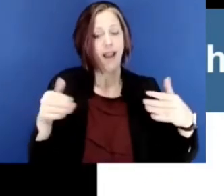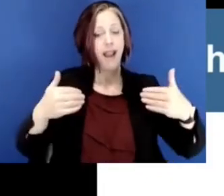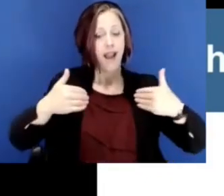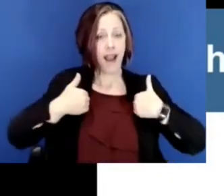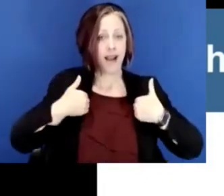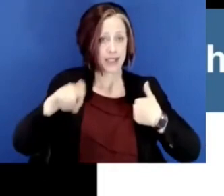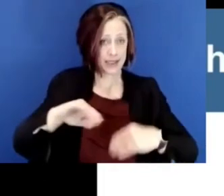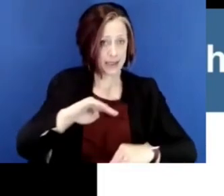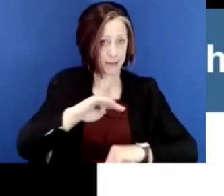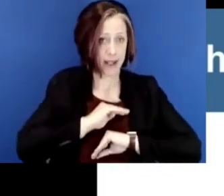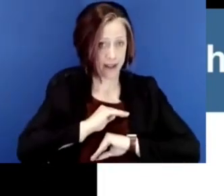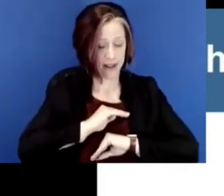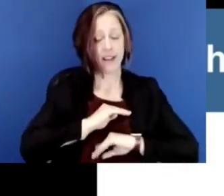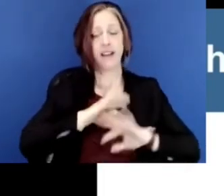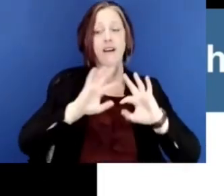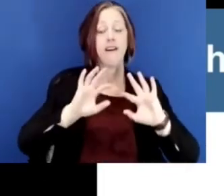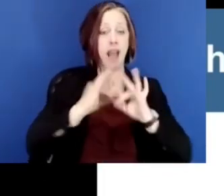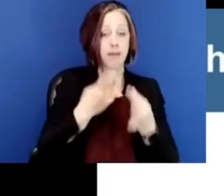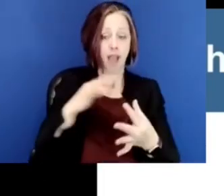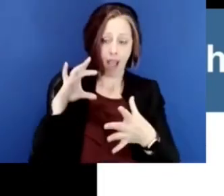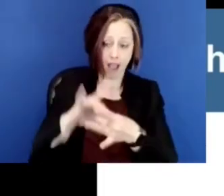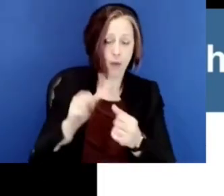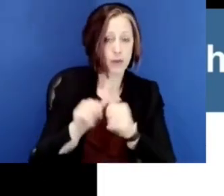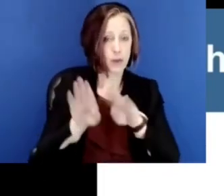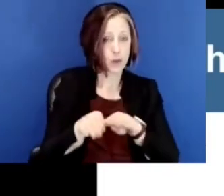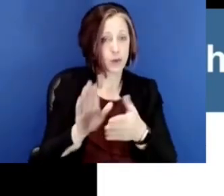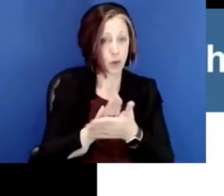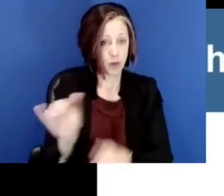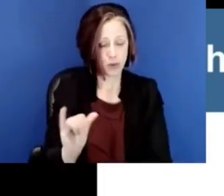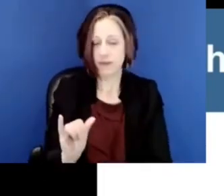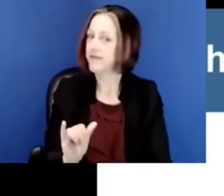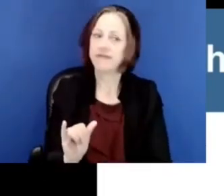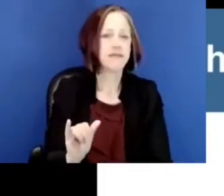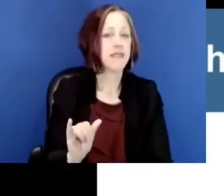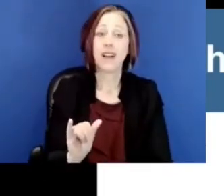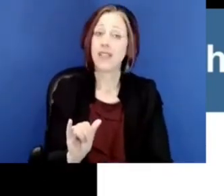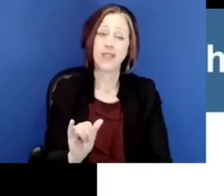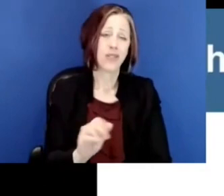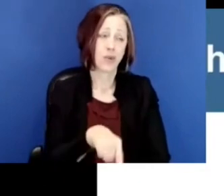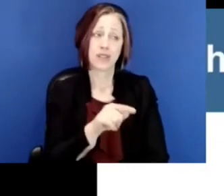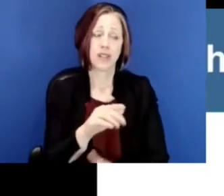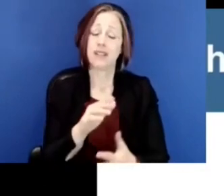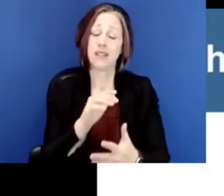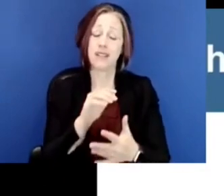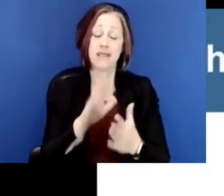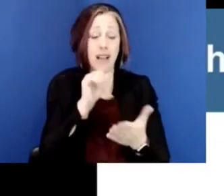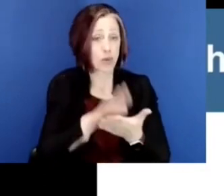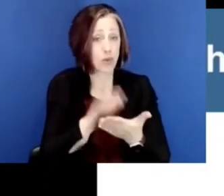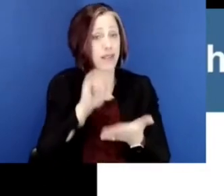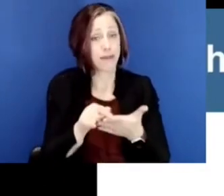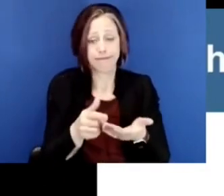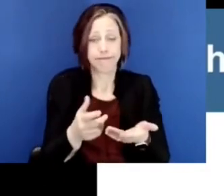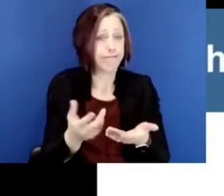children are getting what they need and families are connected to schools. These are not the schools that are losing access to kids.